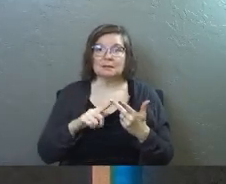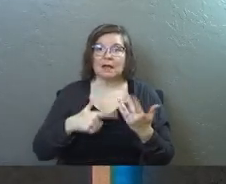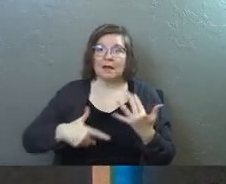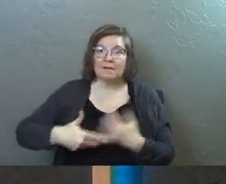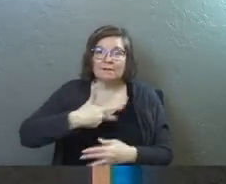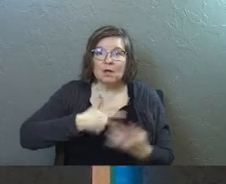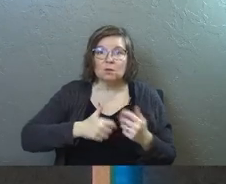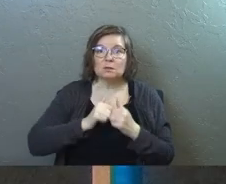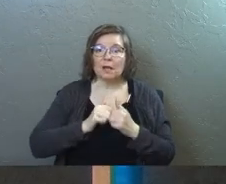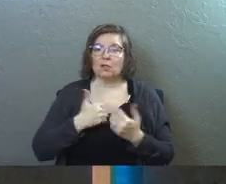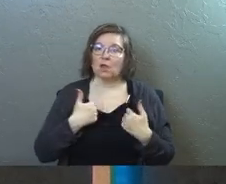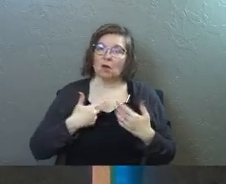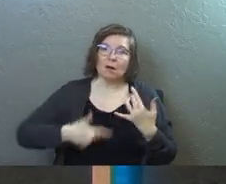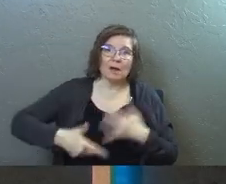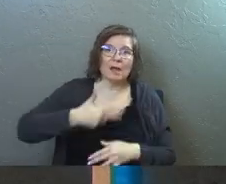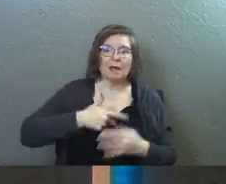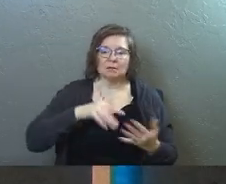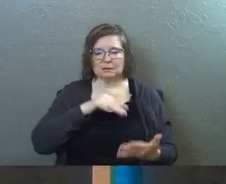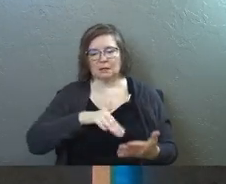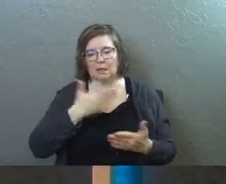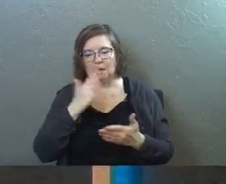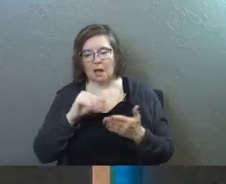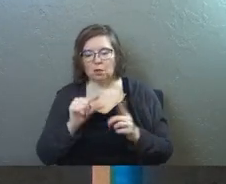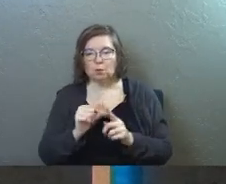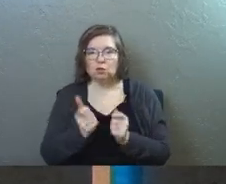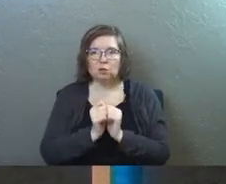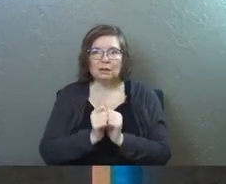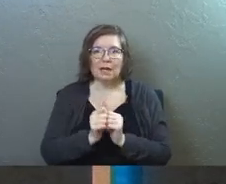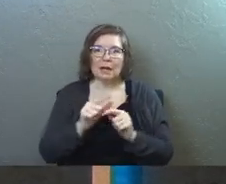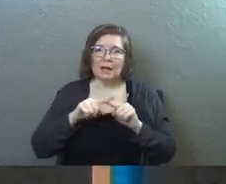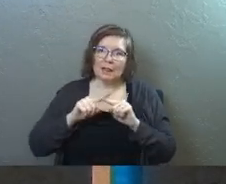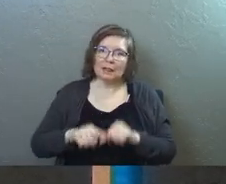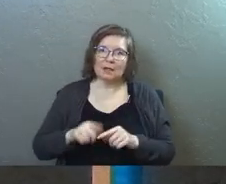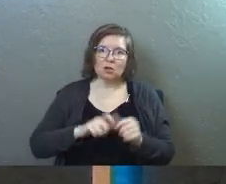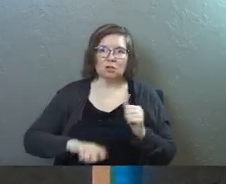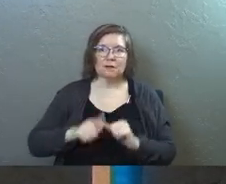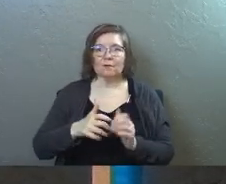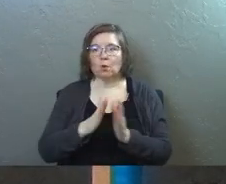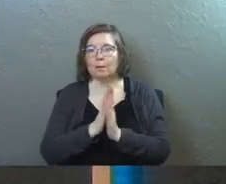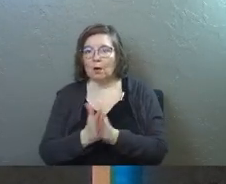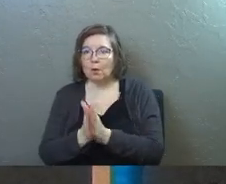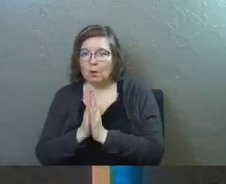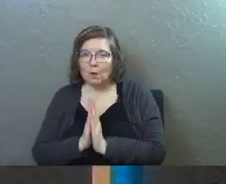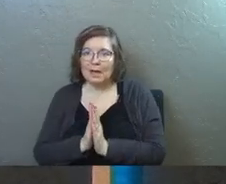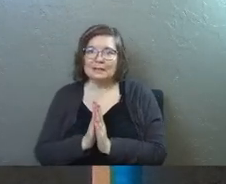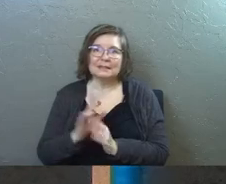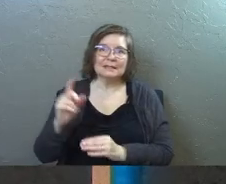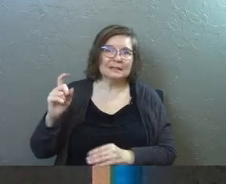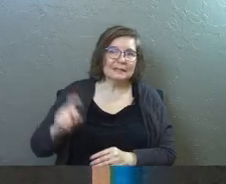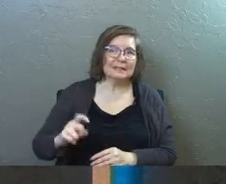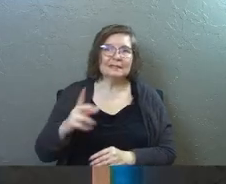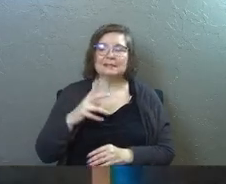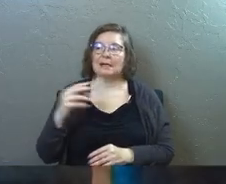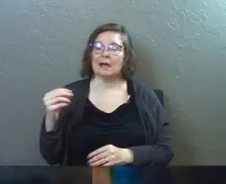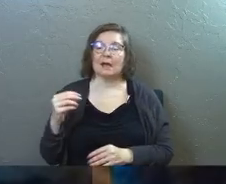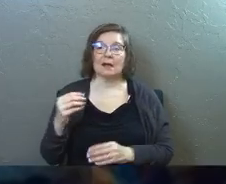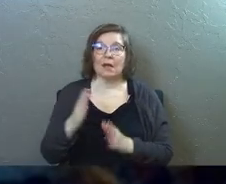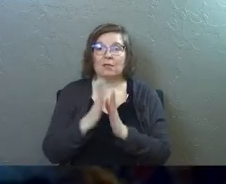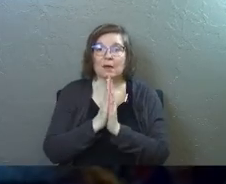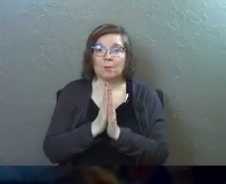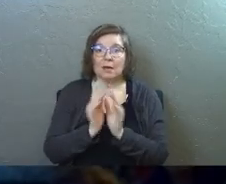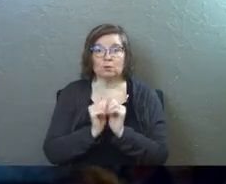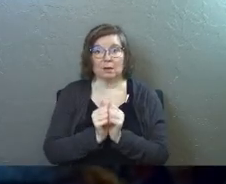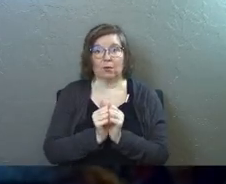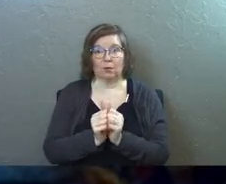fellowship together. They're hanging out, studying God's word together, leaning on each other for prayer requests and needs and they're